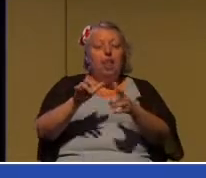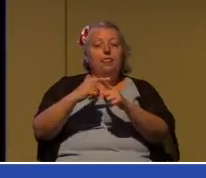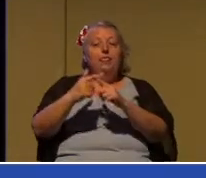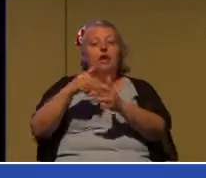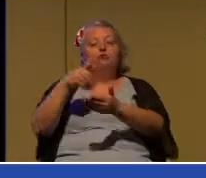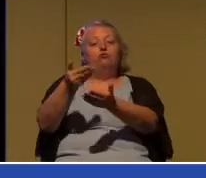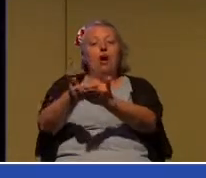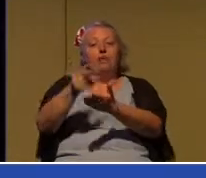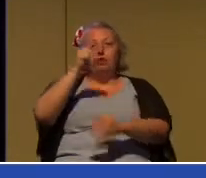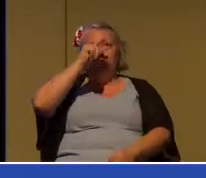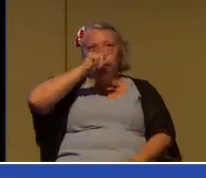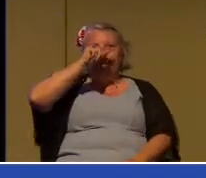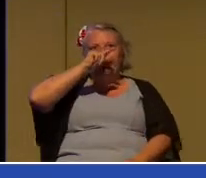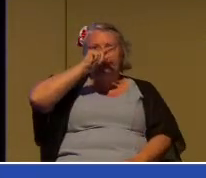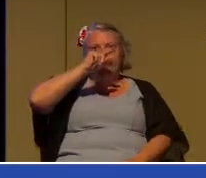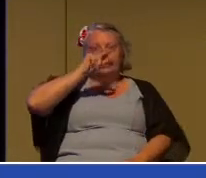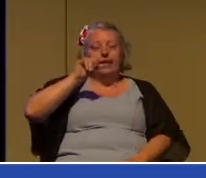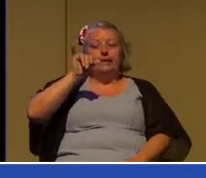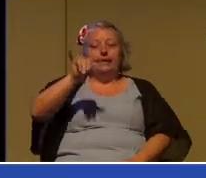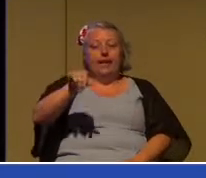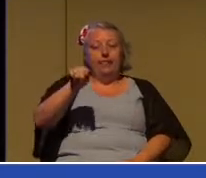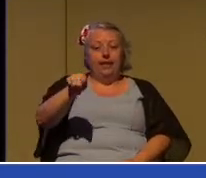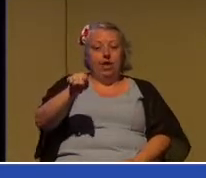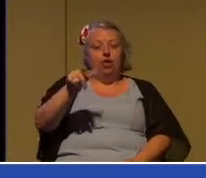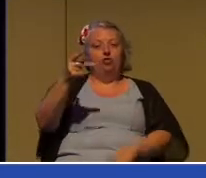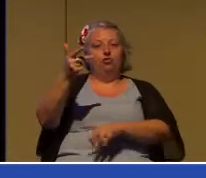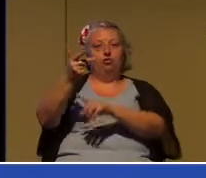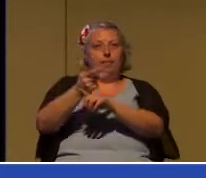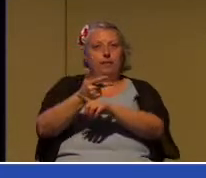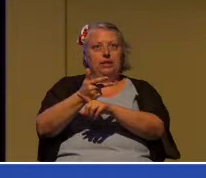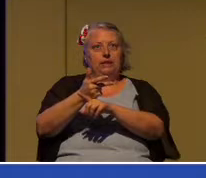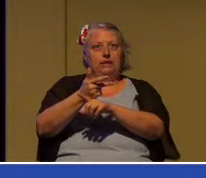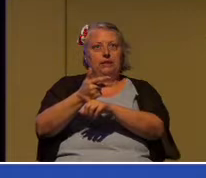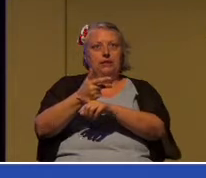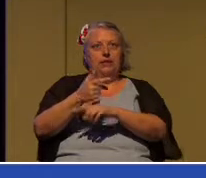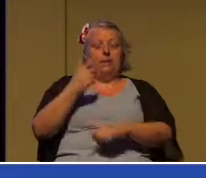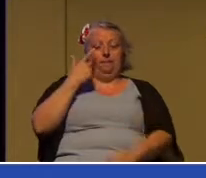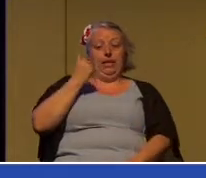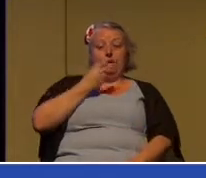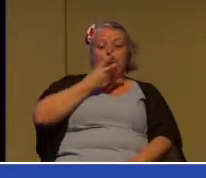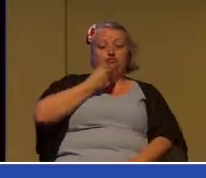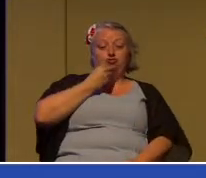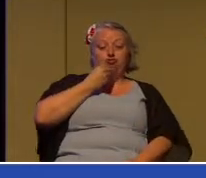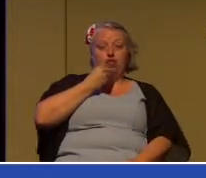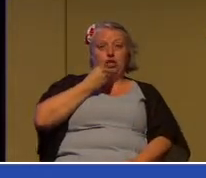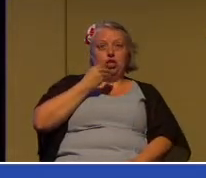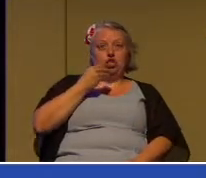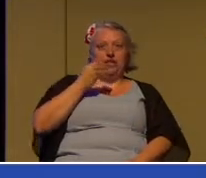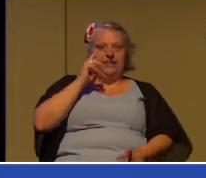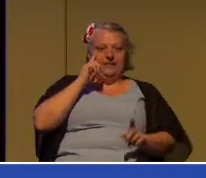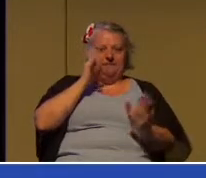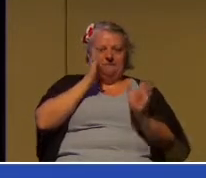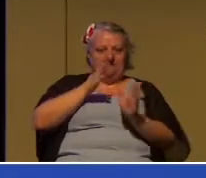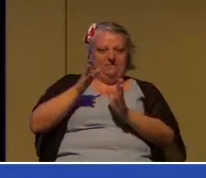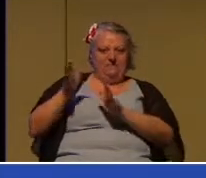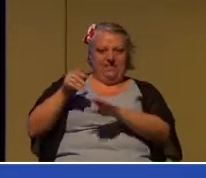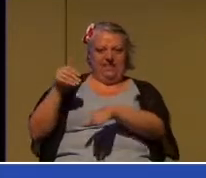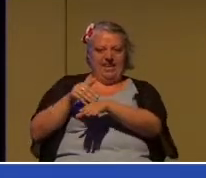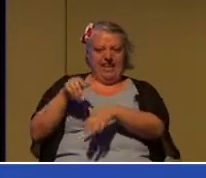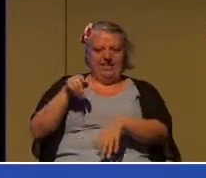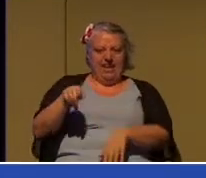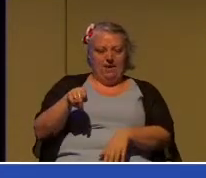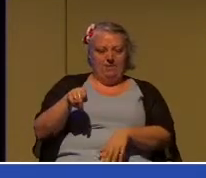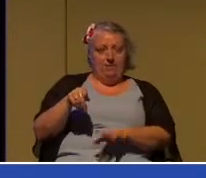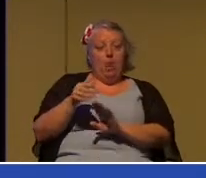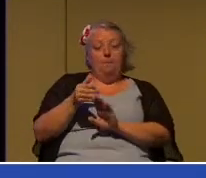where he stayed three months. Because the Jews made a plot against him, just as he was about to sail for